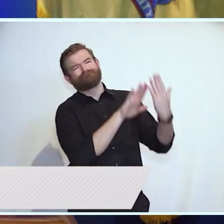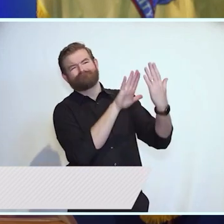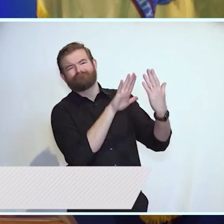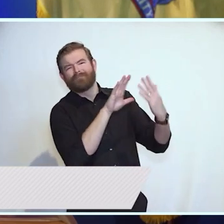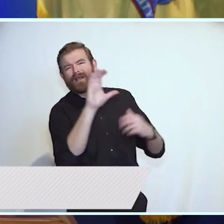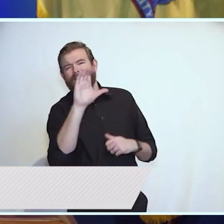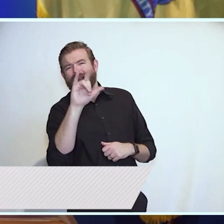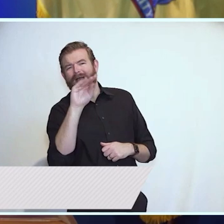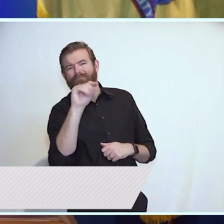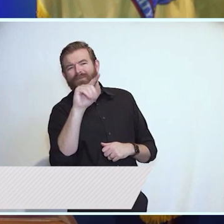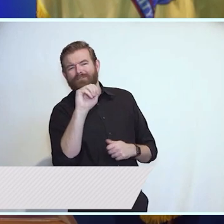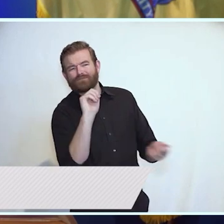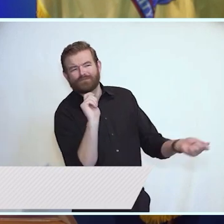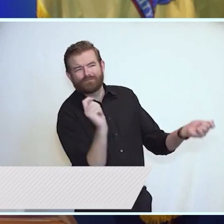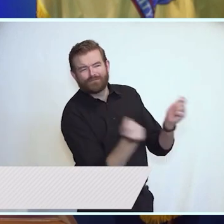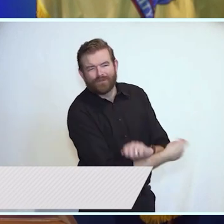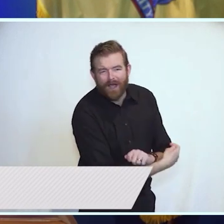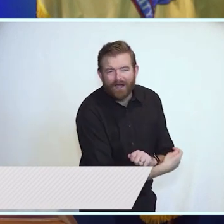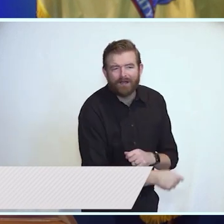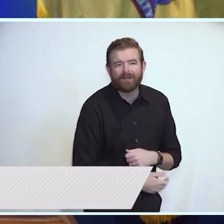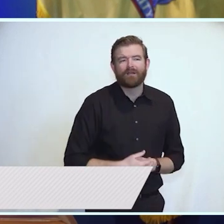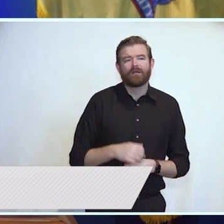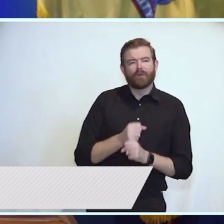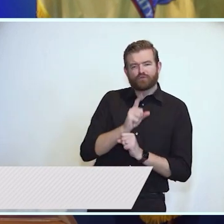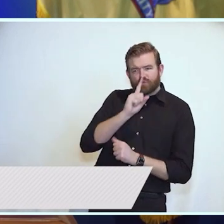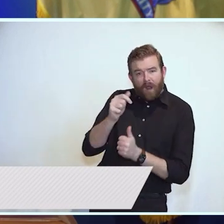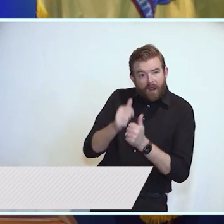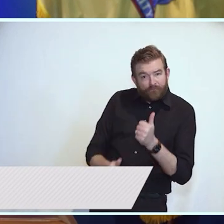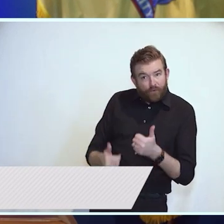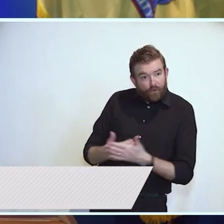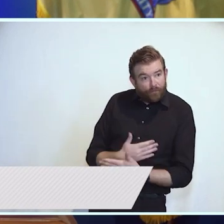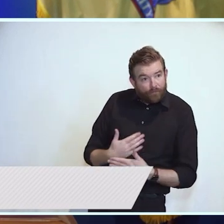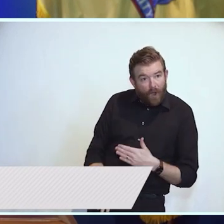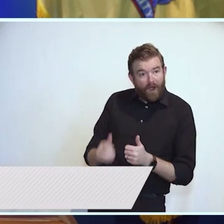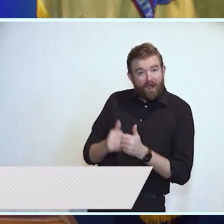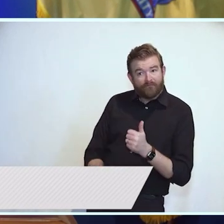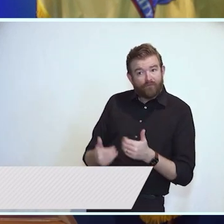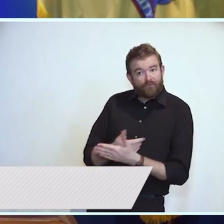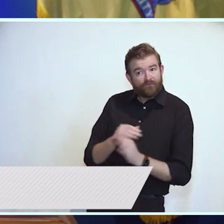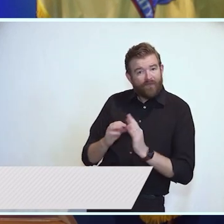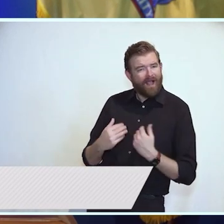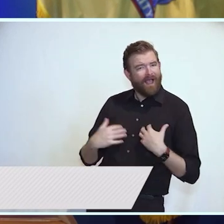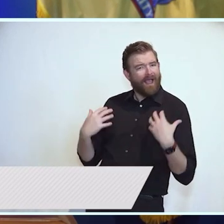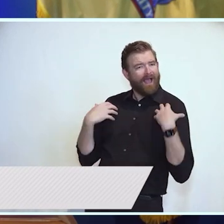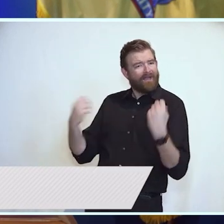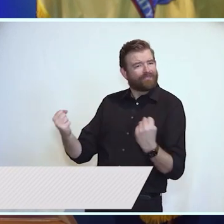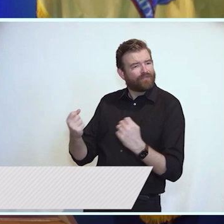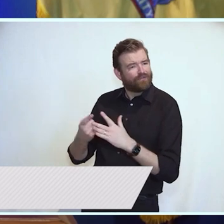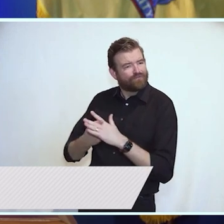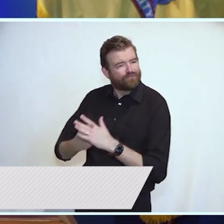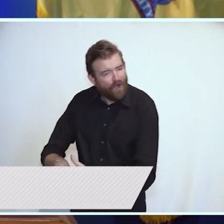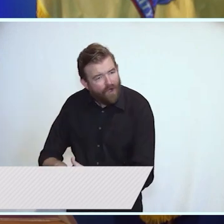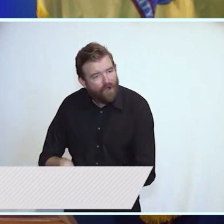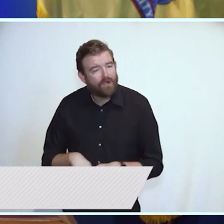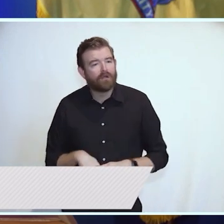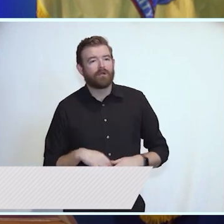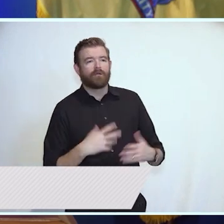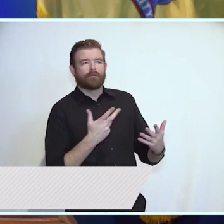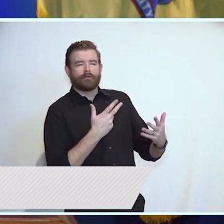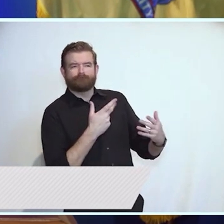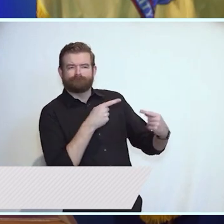ensuring that every newborn and every family have a healthy start, repairing a broken criminal justice system,